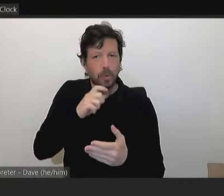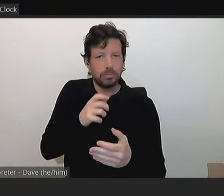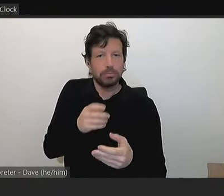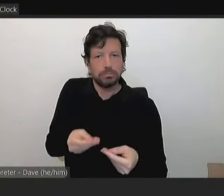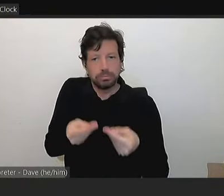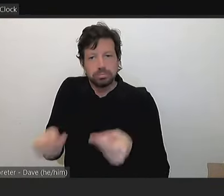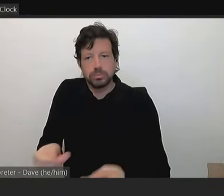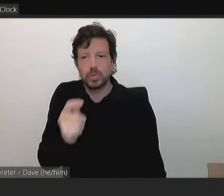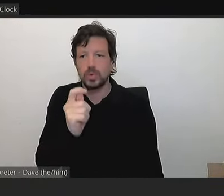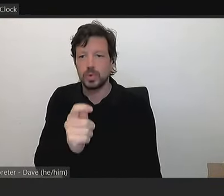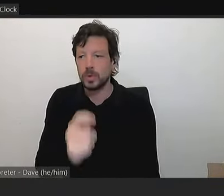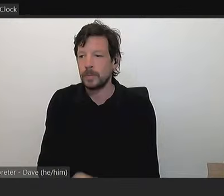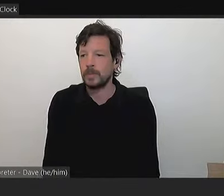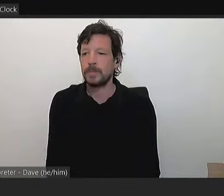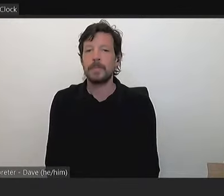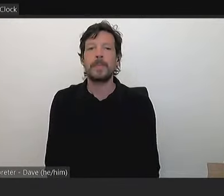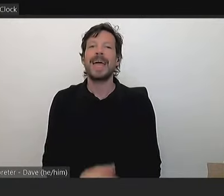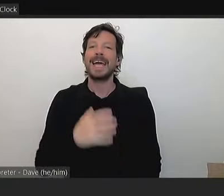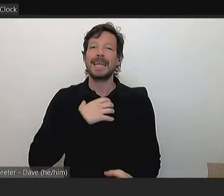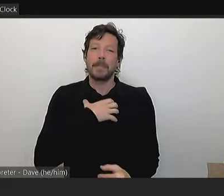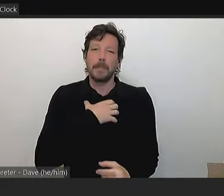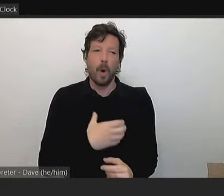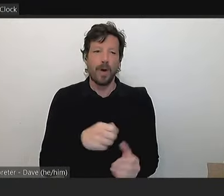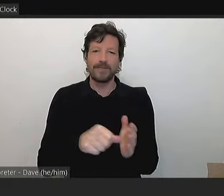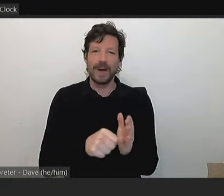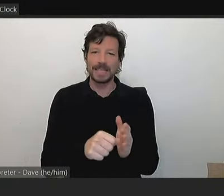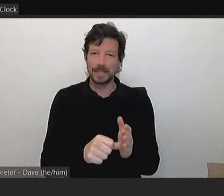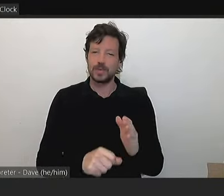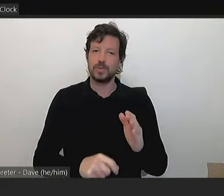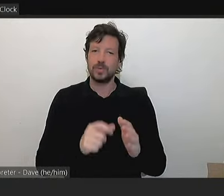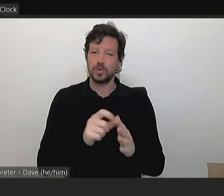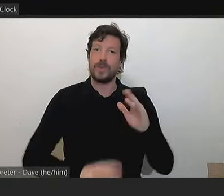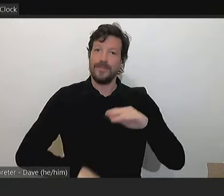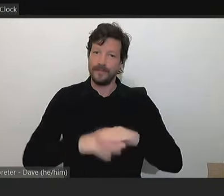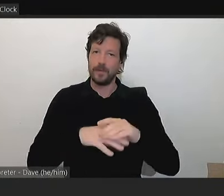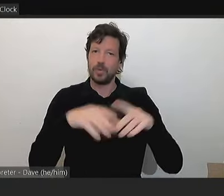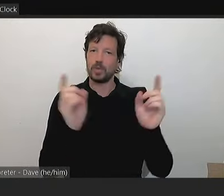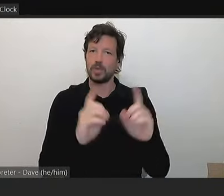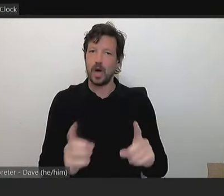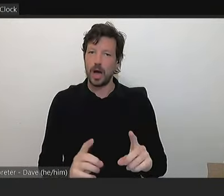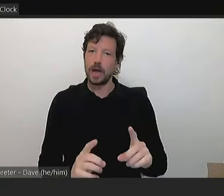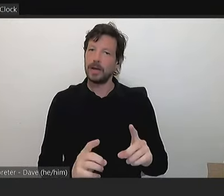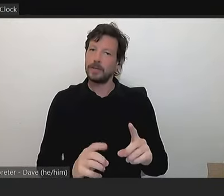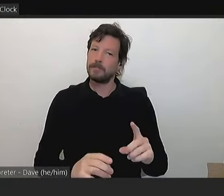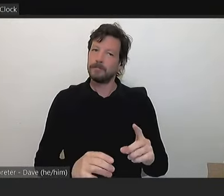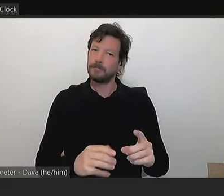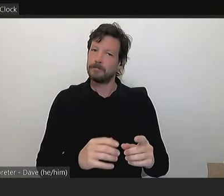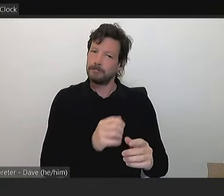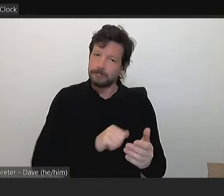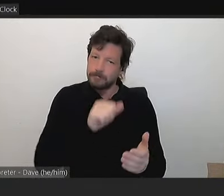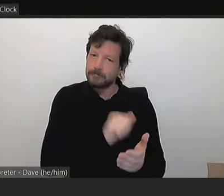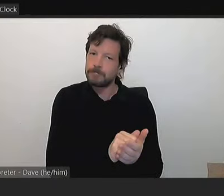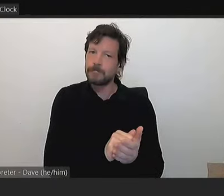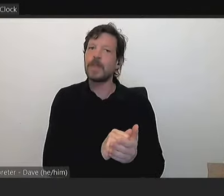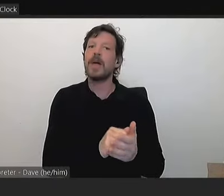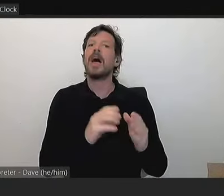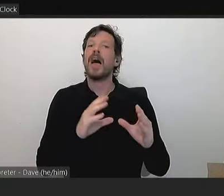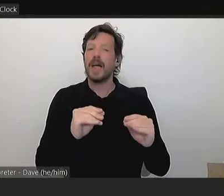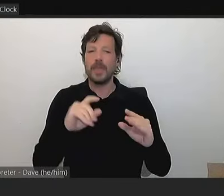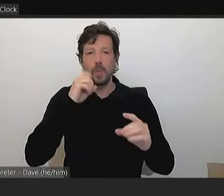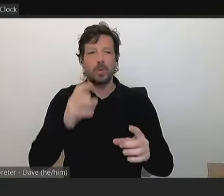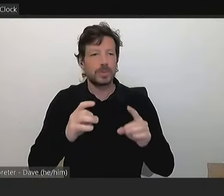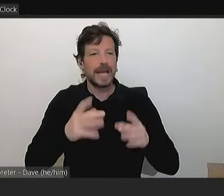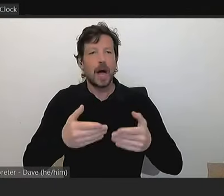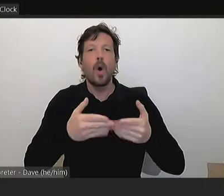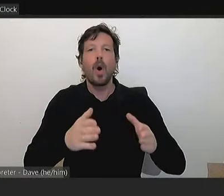funding is required to complete the full design and due diligence stage to prepare for a construction tender. Council